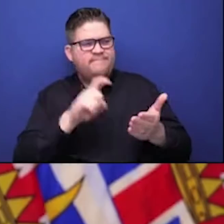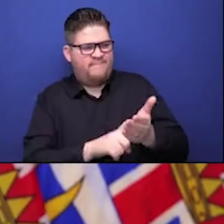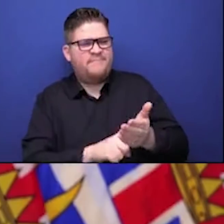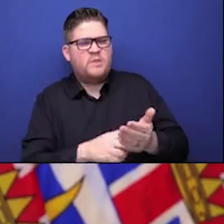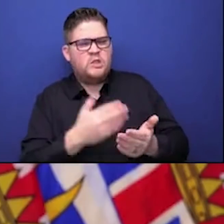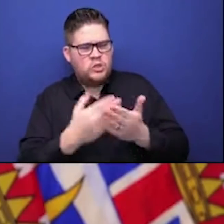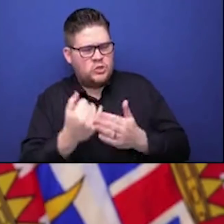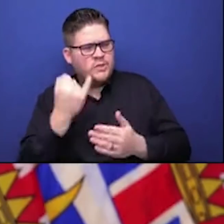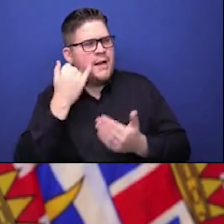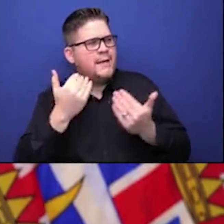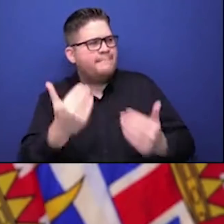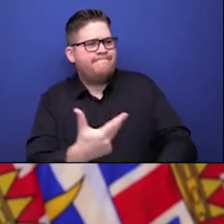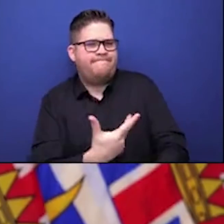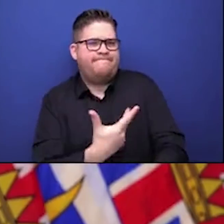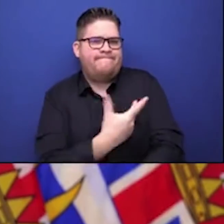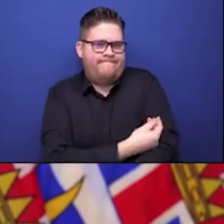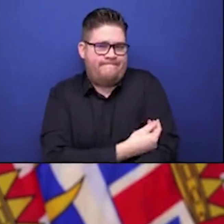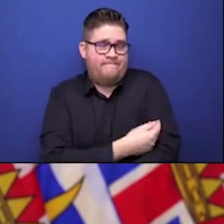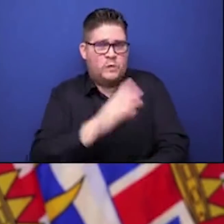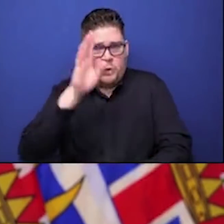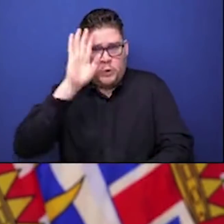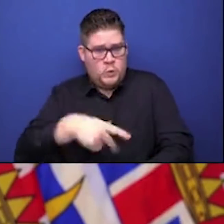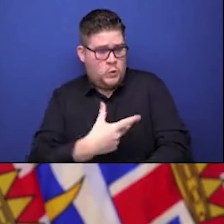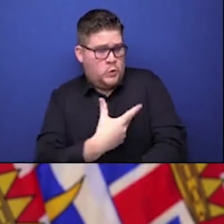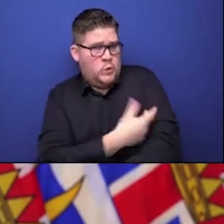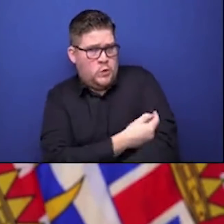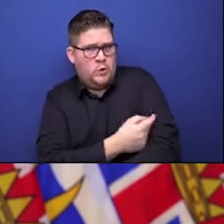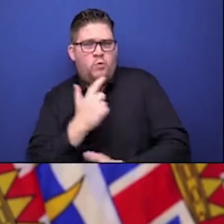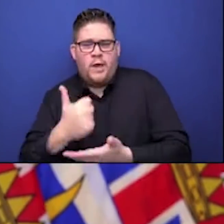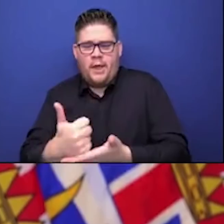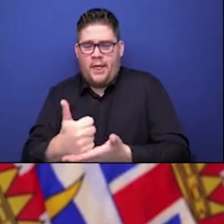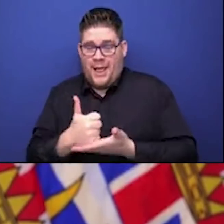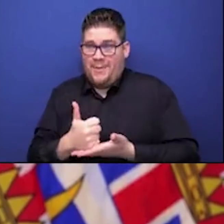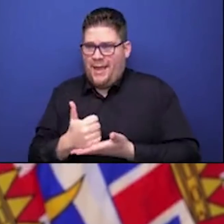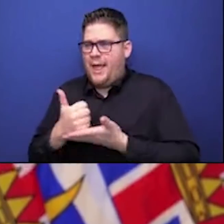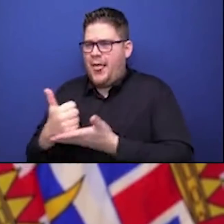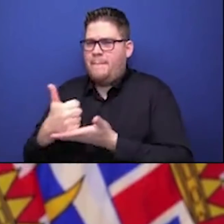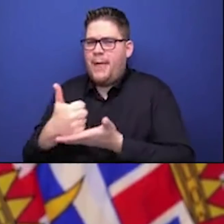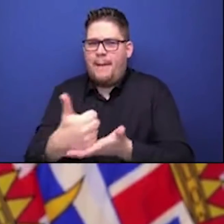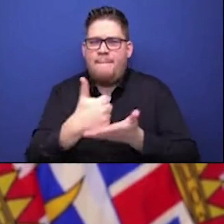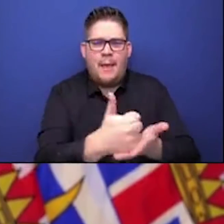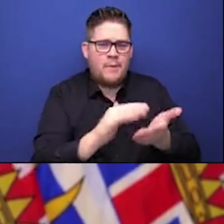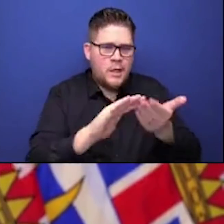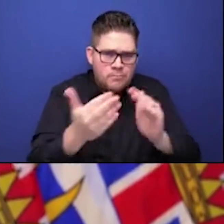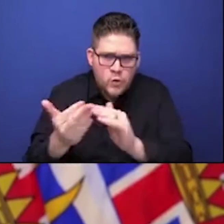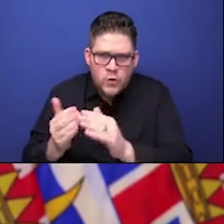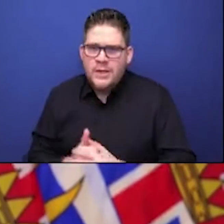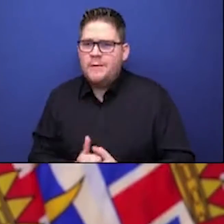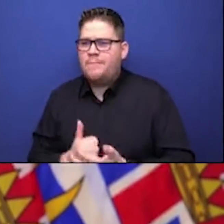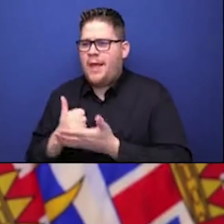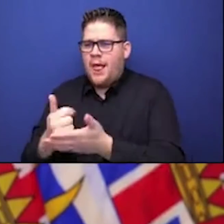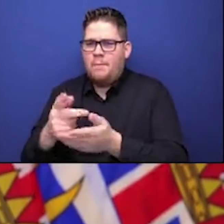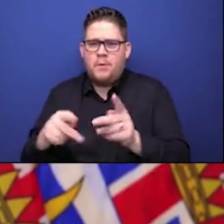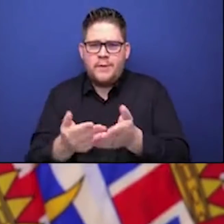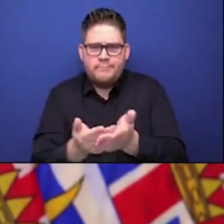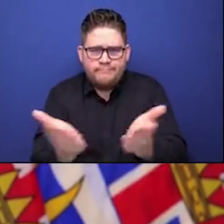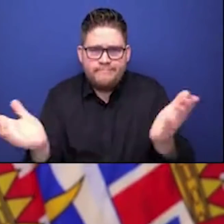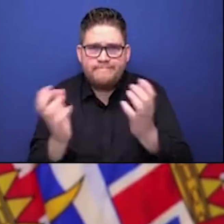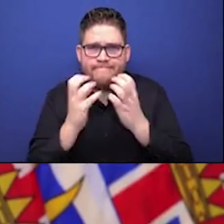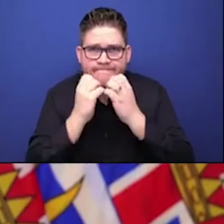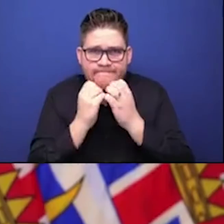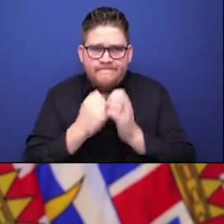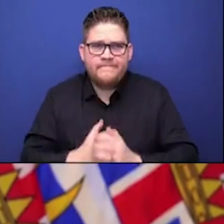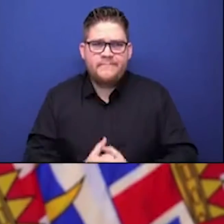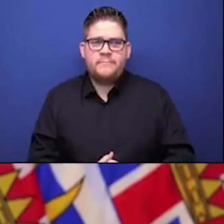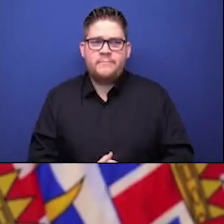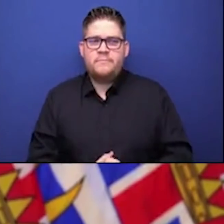that we are able to provide immunizations as effectively and quickly as we can and Dr. Balham will be talking about this I